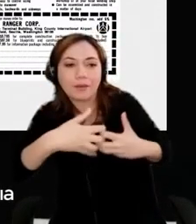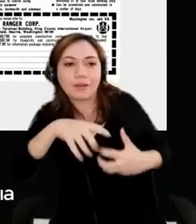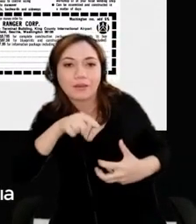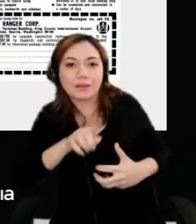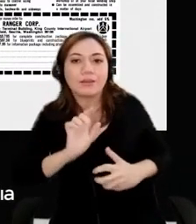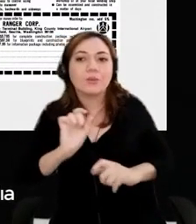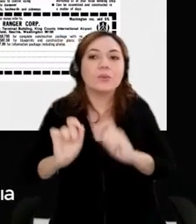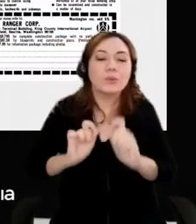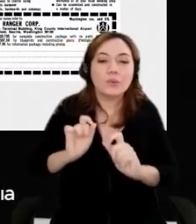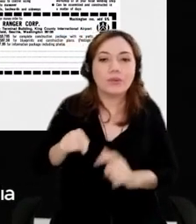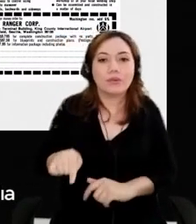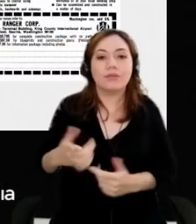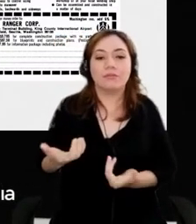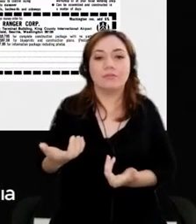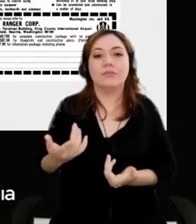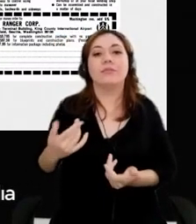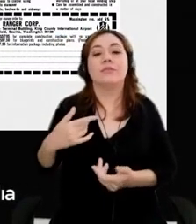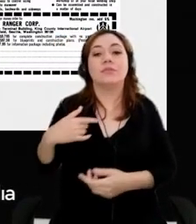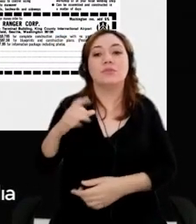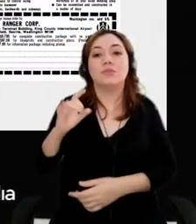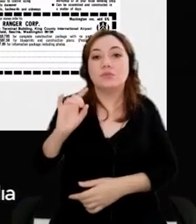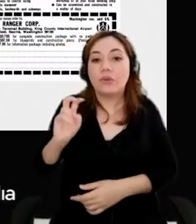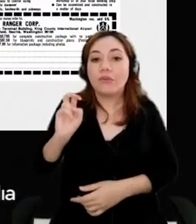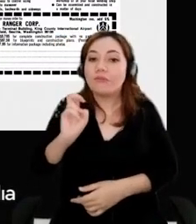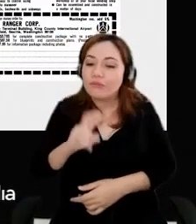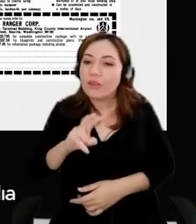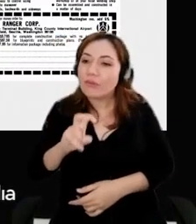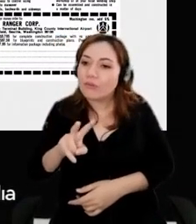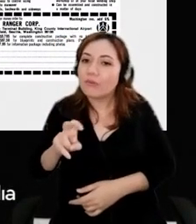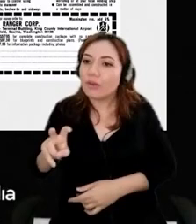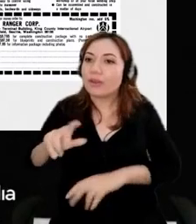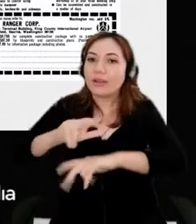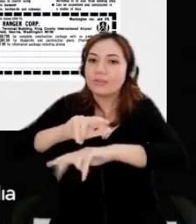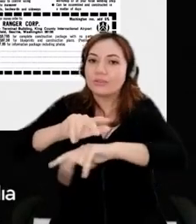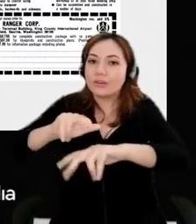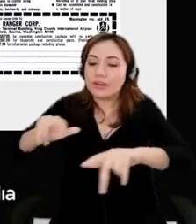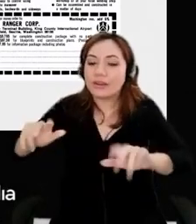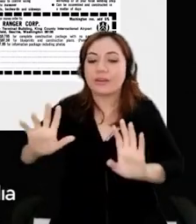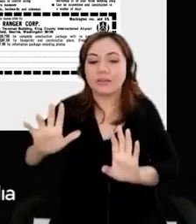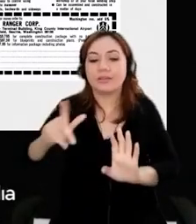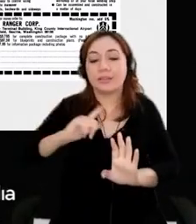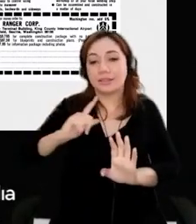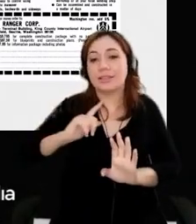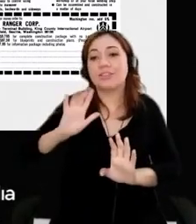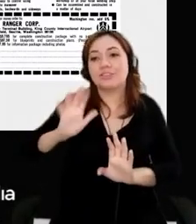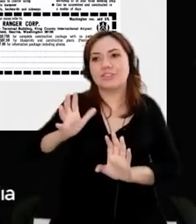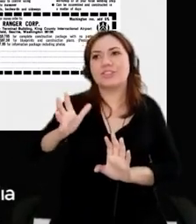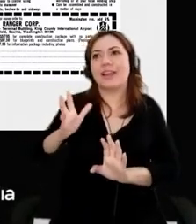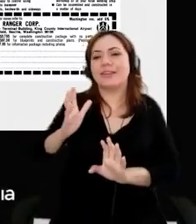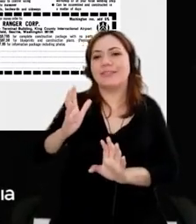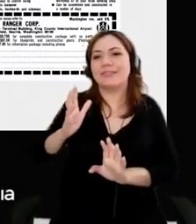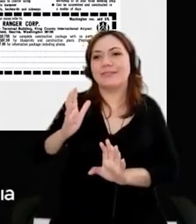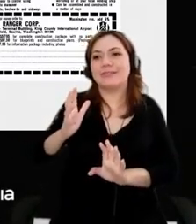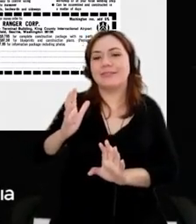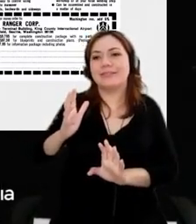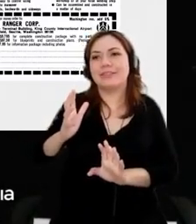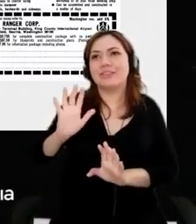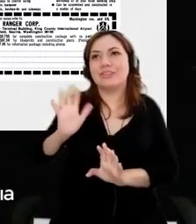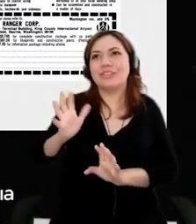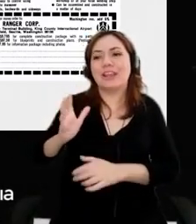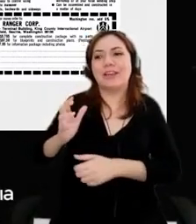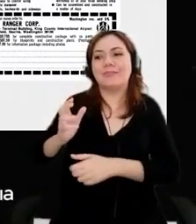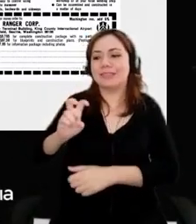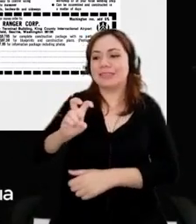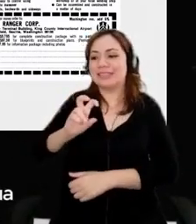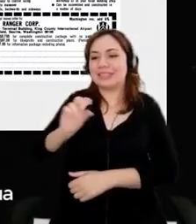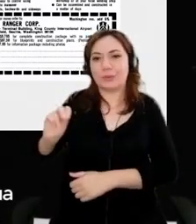And, you know, just looking at all of the apps out there. You know, I have a subscription of probably like 15 apps, whether it be